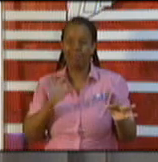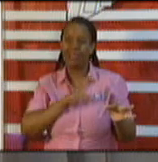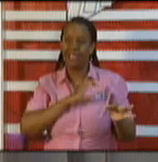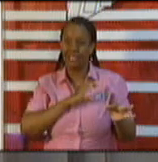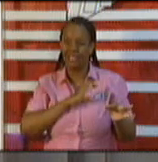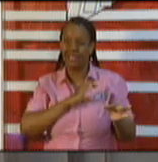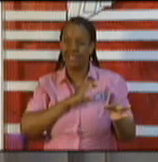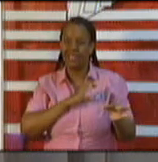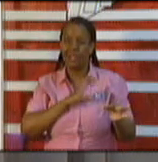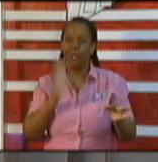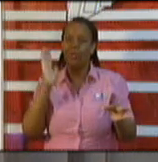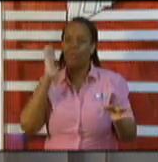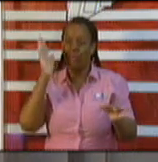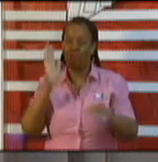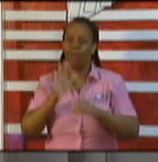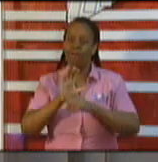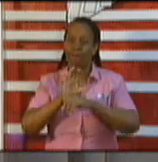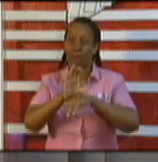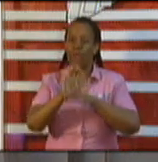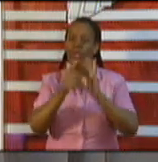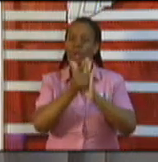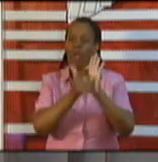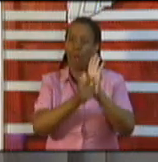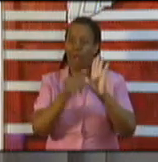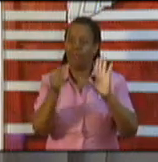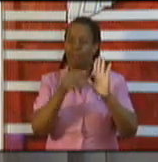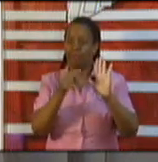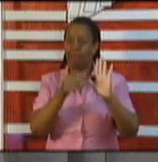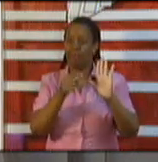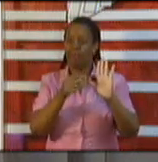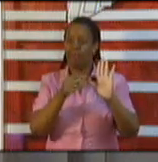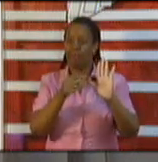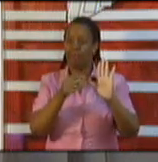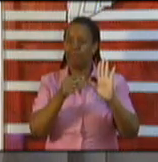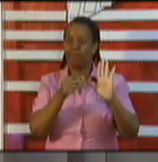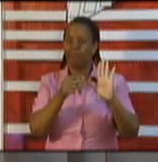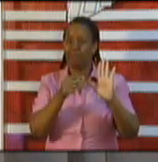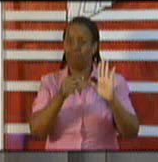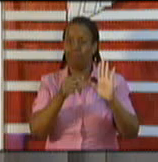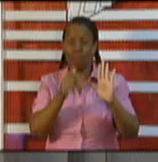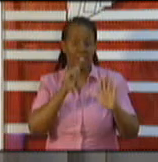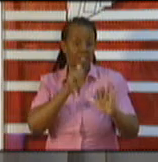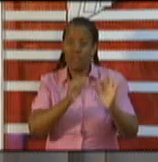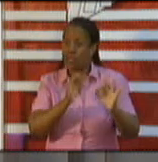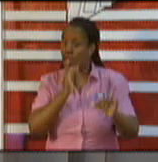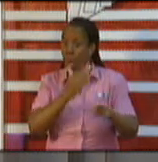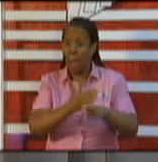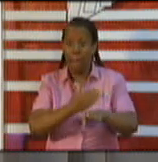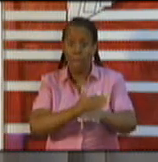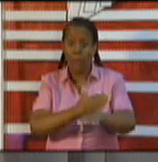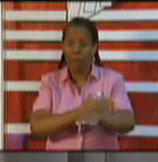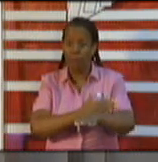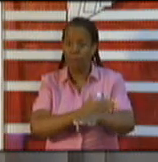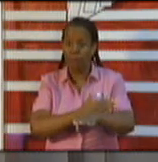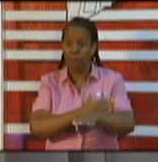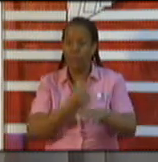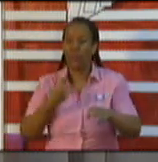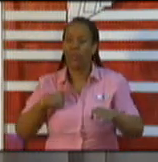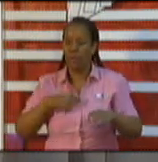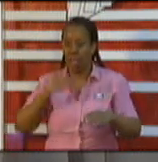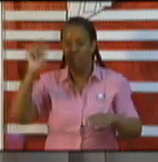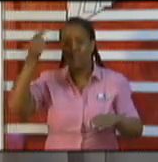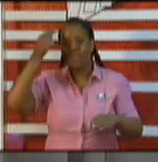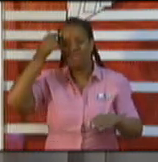they will do so. And of course, if there's no improvement, the necessary action will be taken. The police